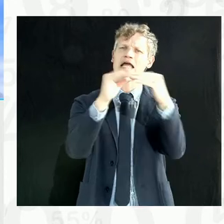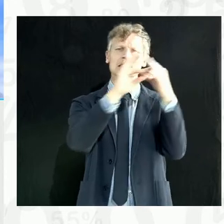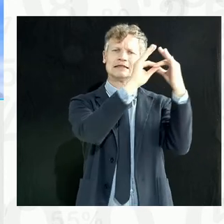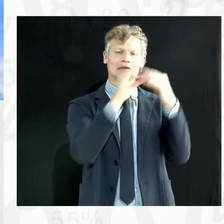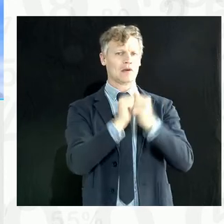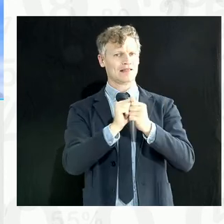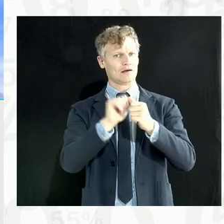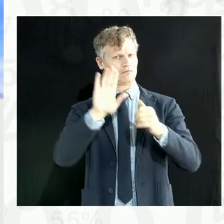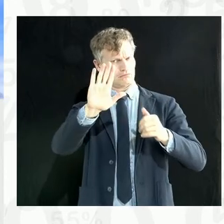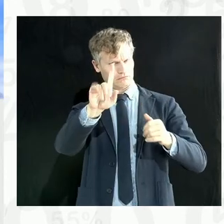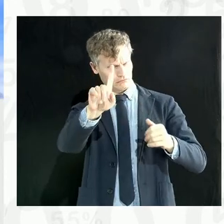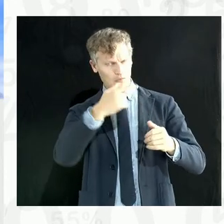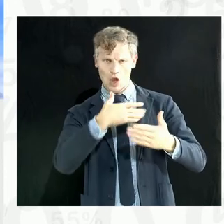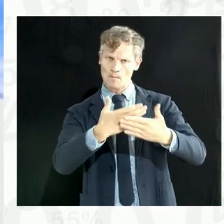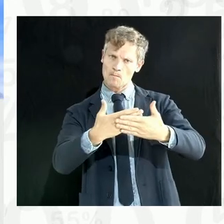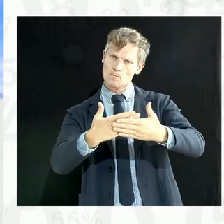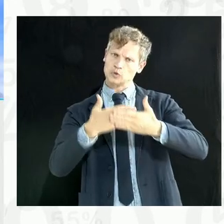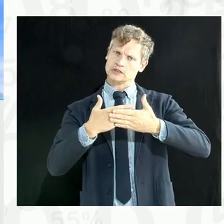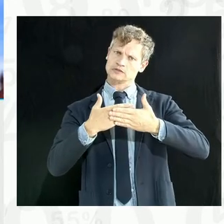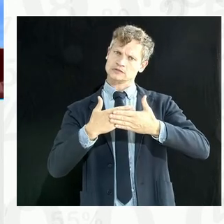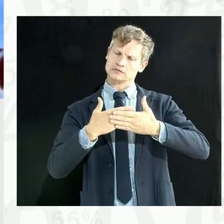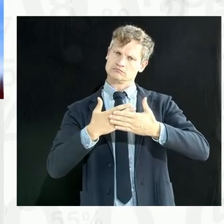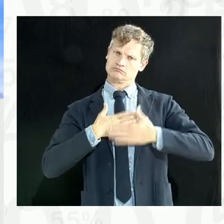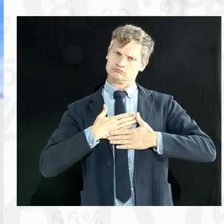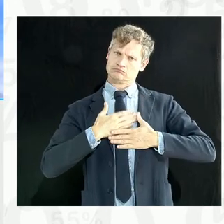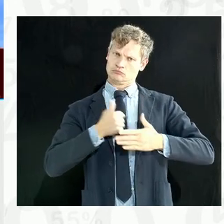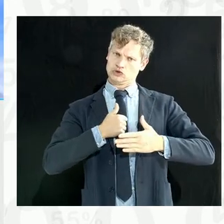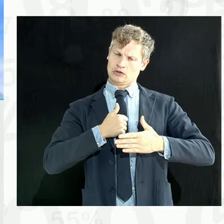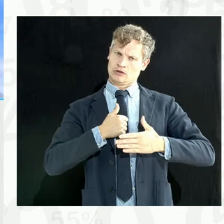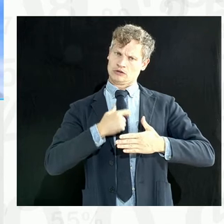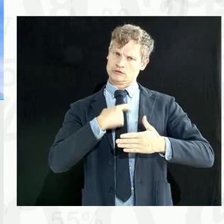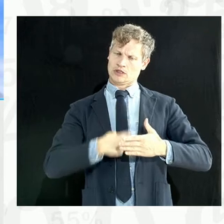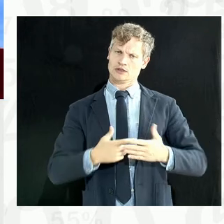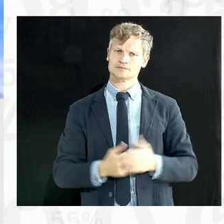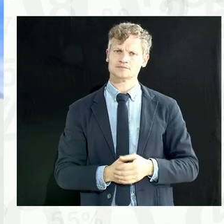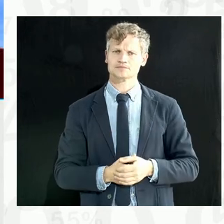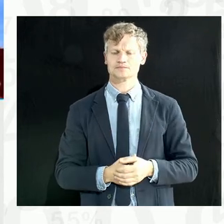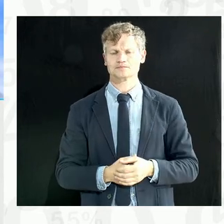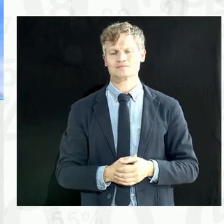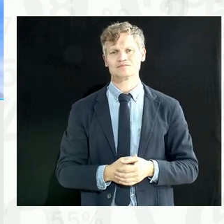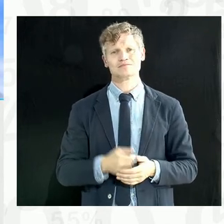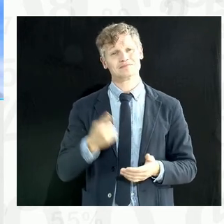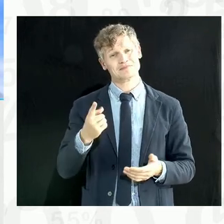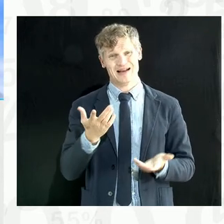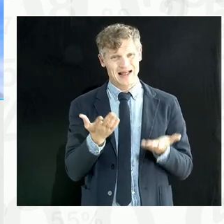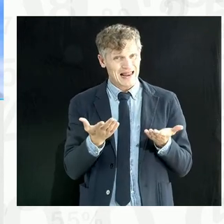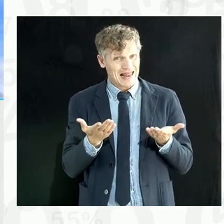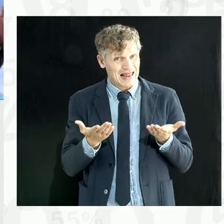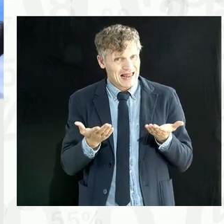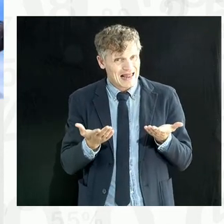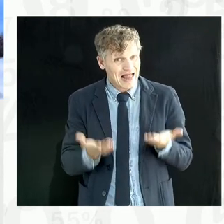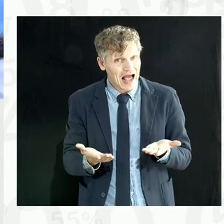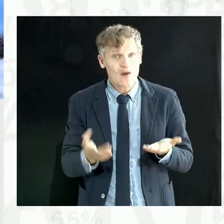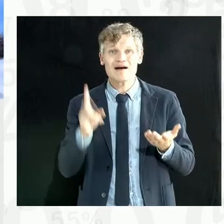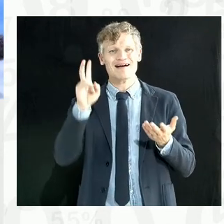people. Let us be realistic. The economic powers in play right here, because